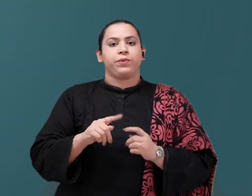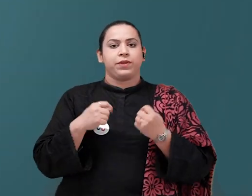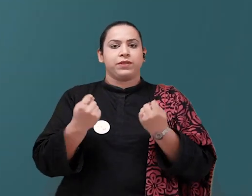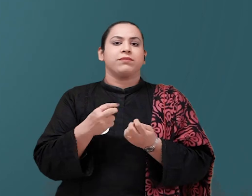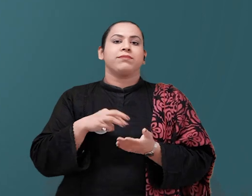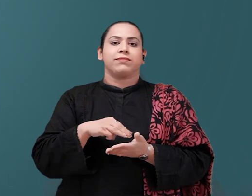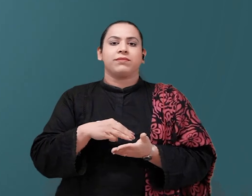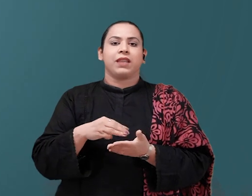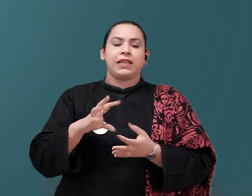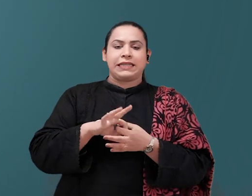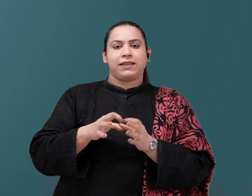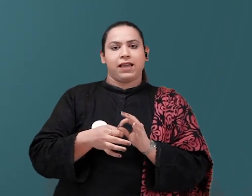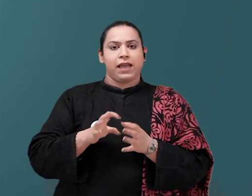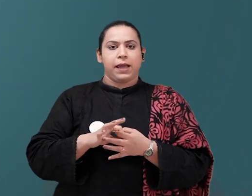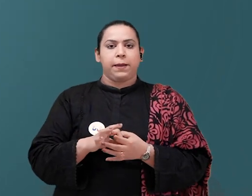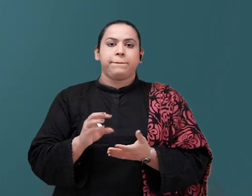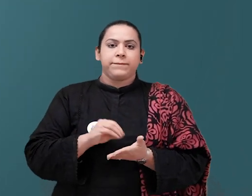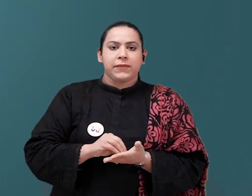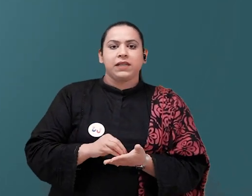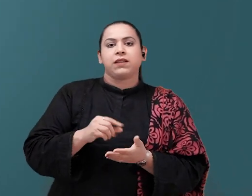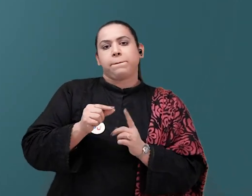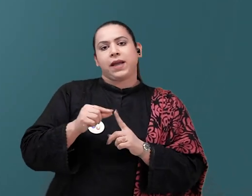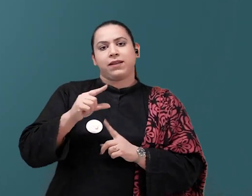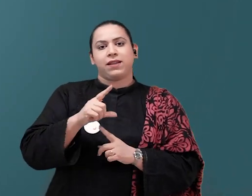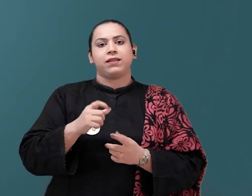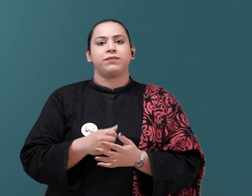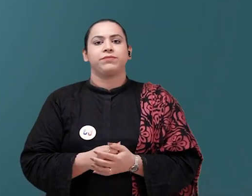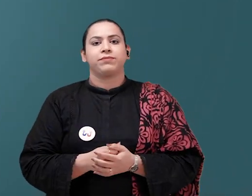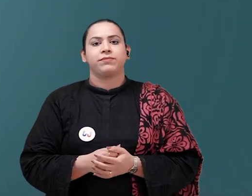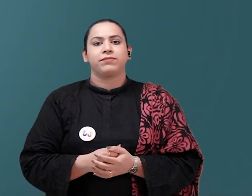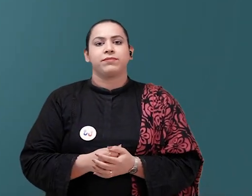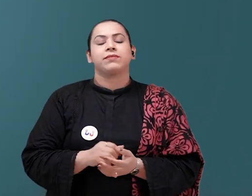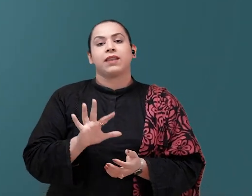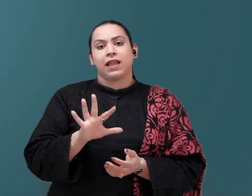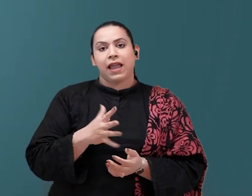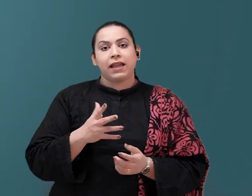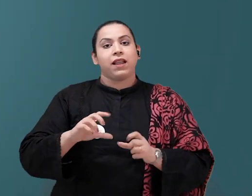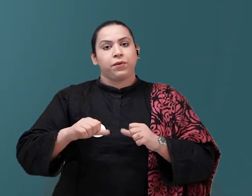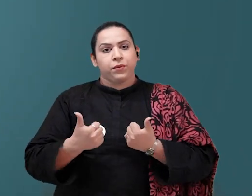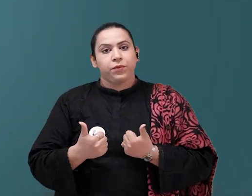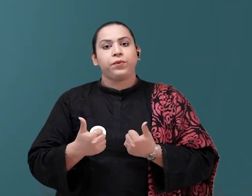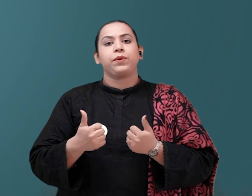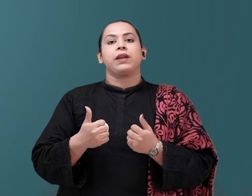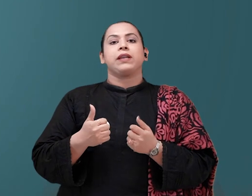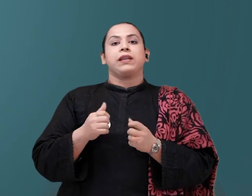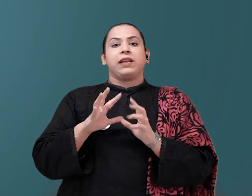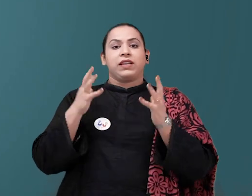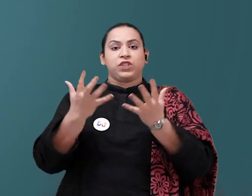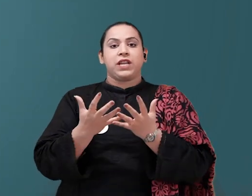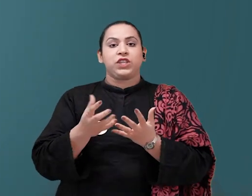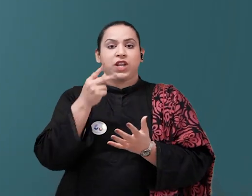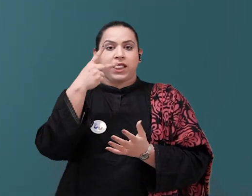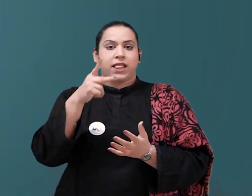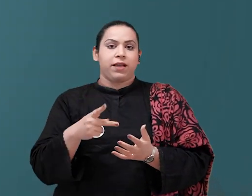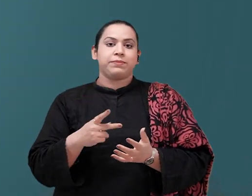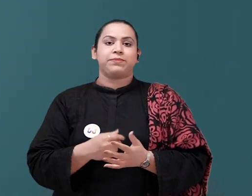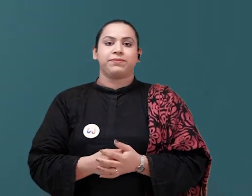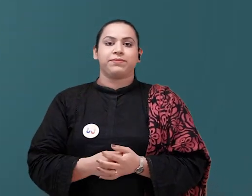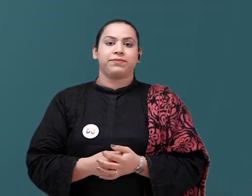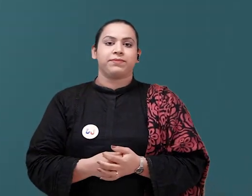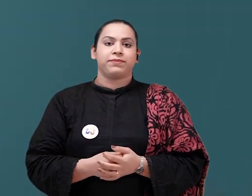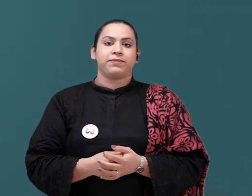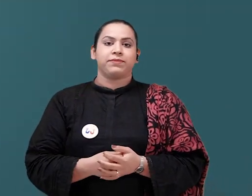And bring some international titles as well. In our community, there are titles for